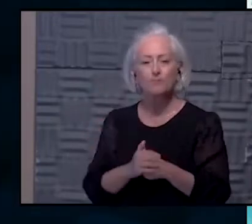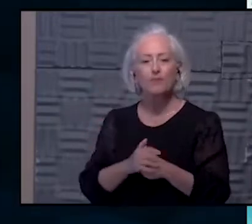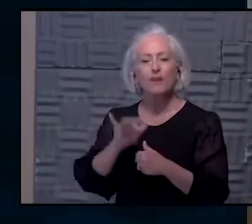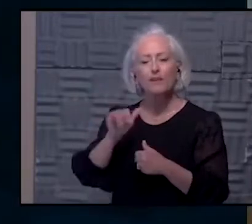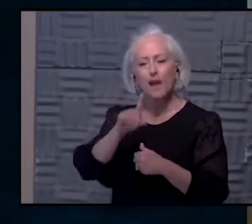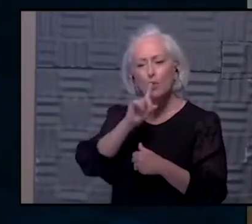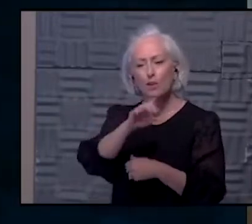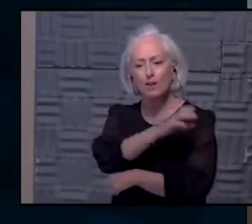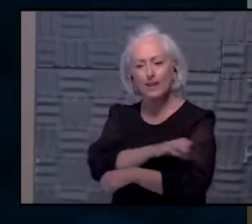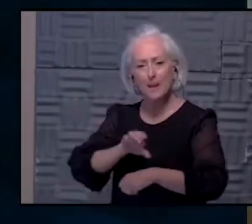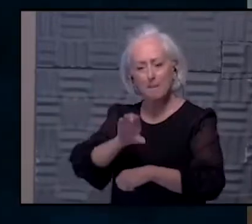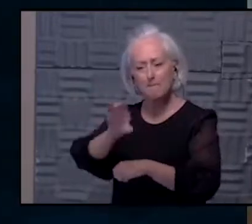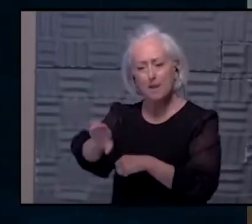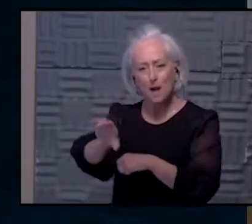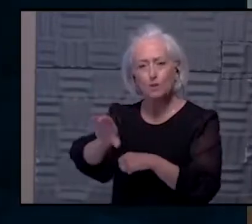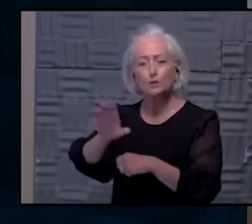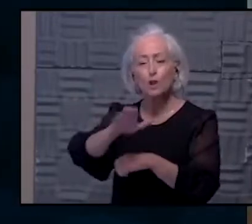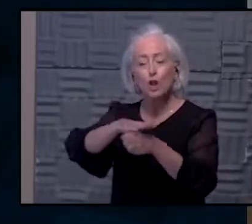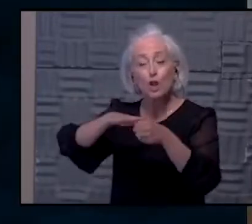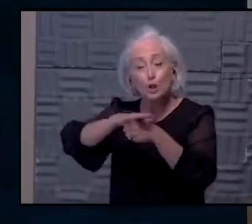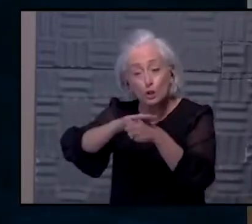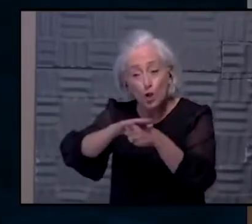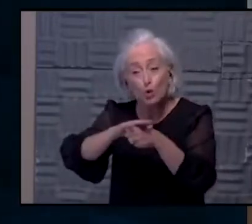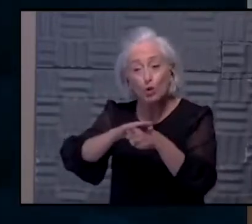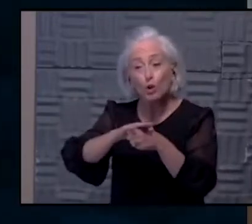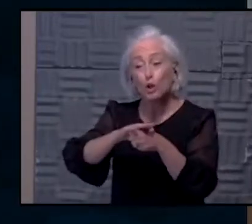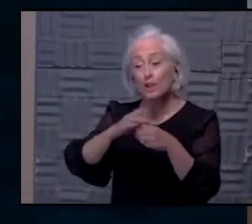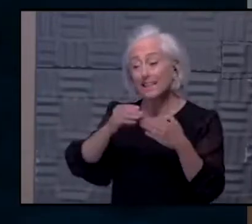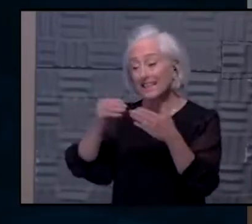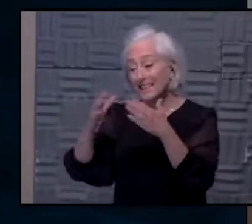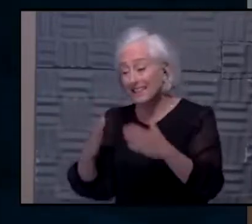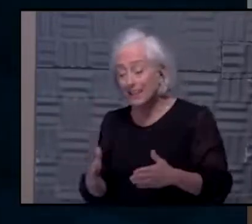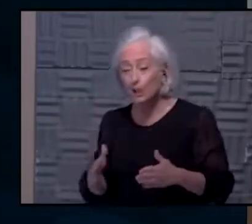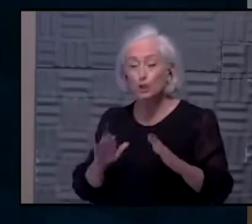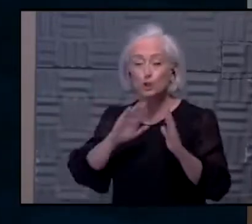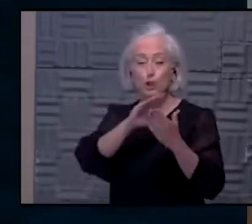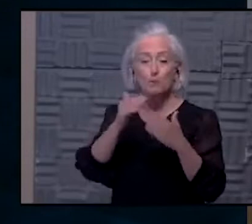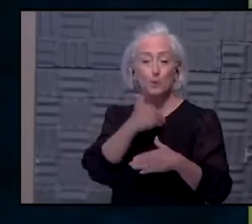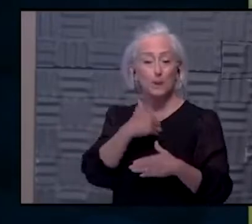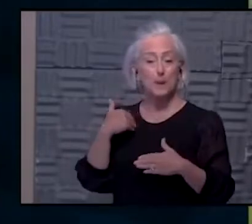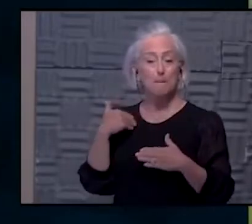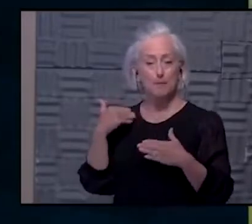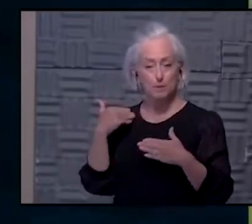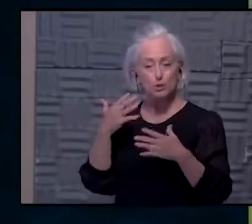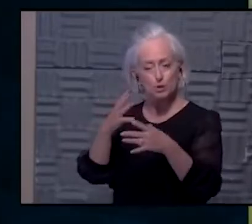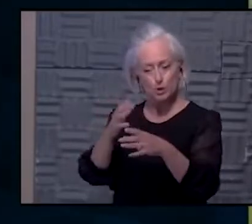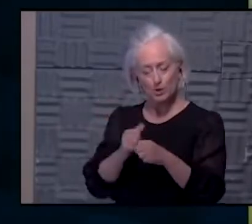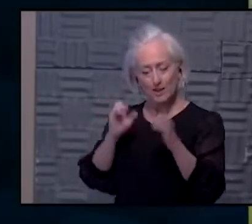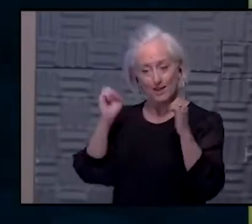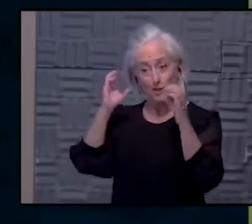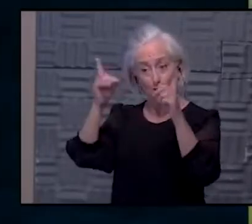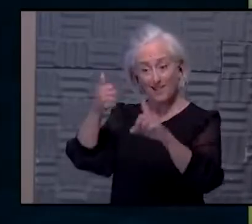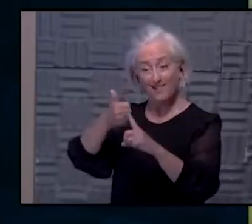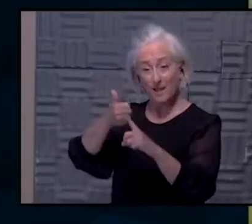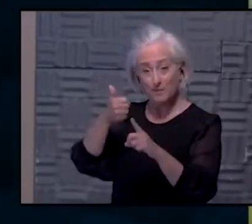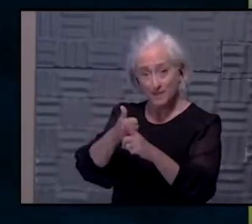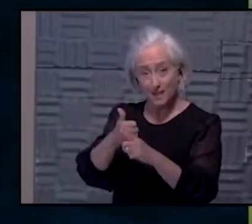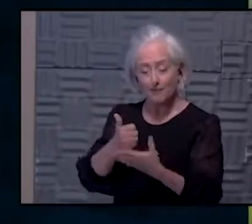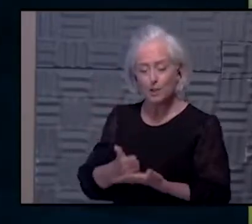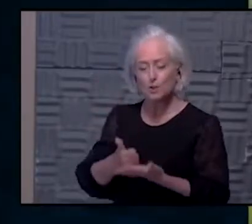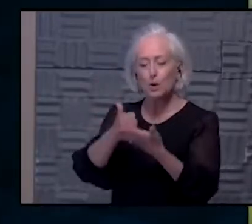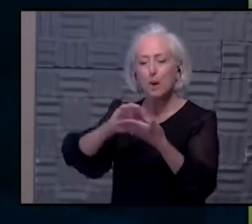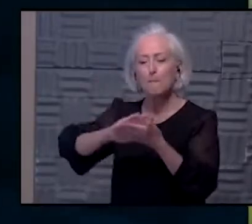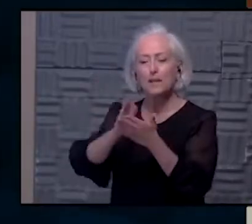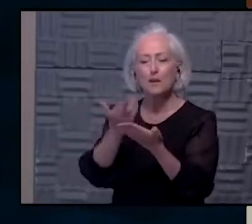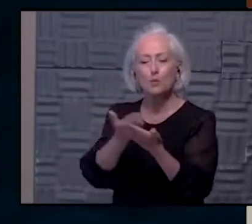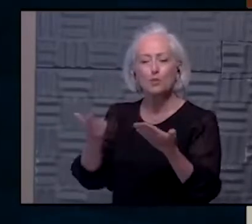local thought leaders, just local community members to get educated themselves so that they can be a resource for